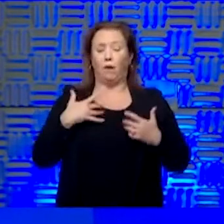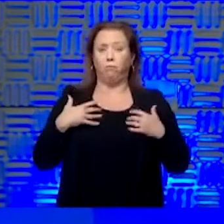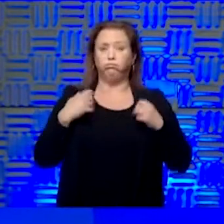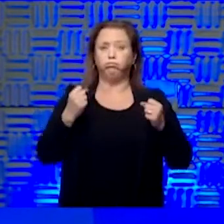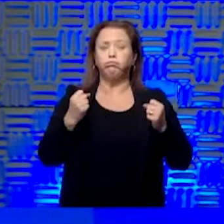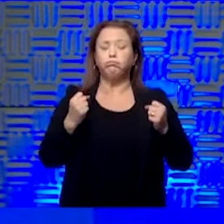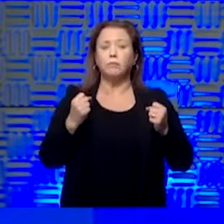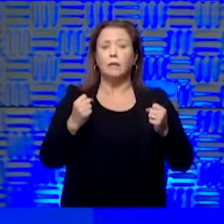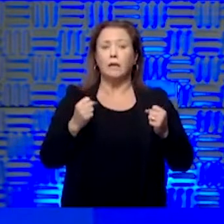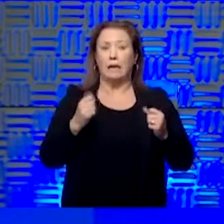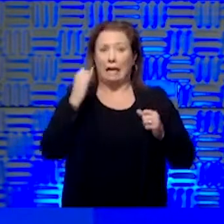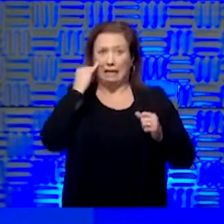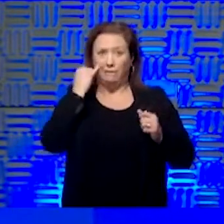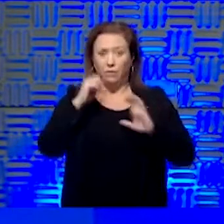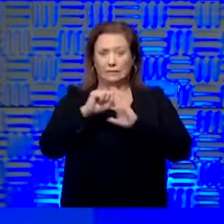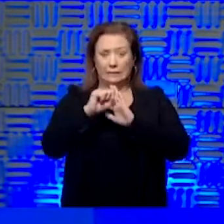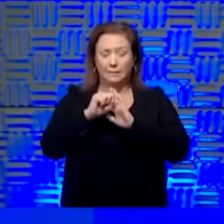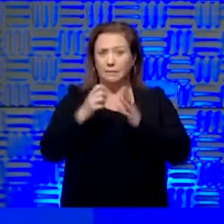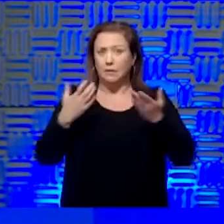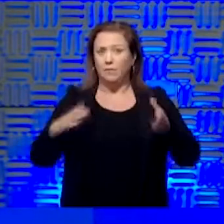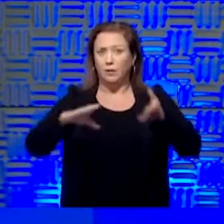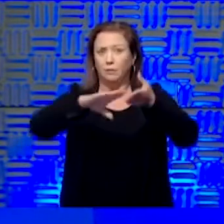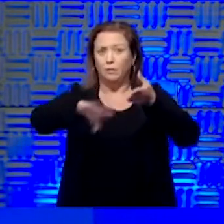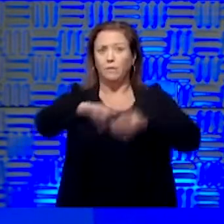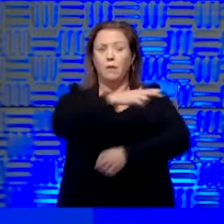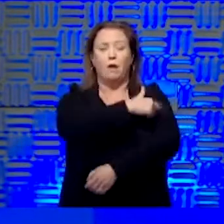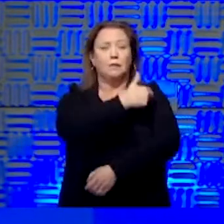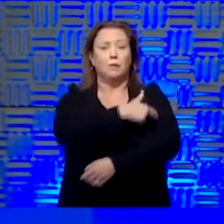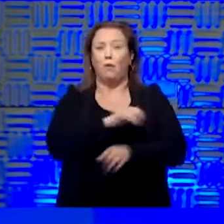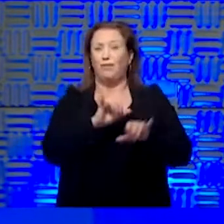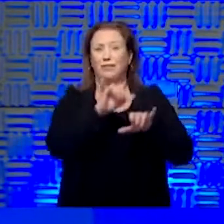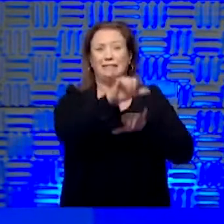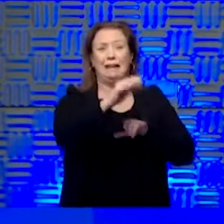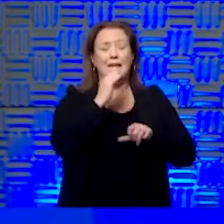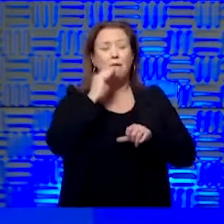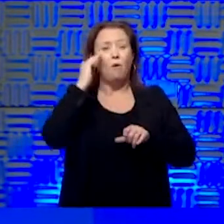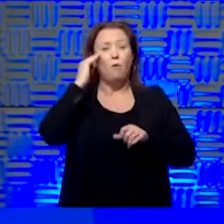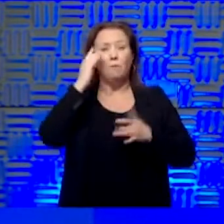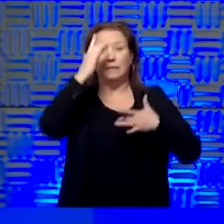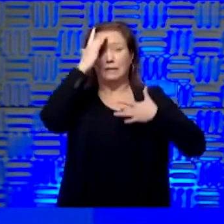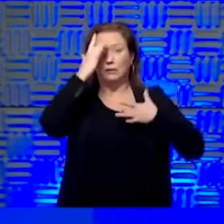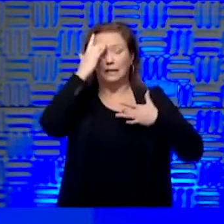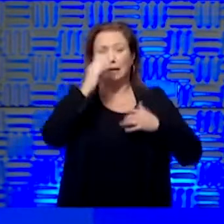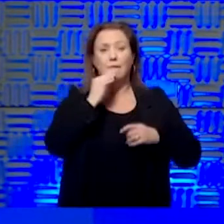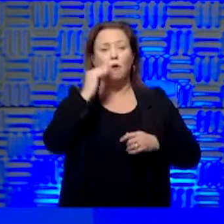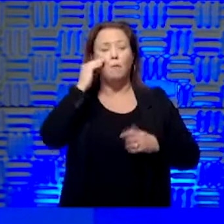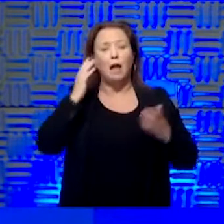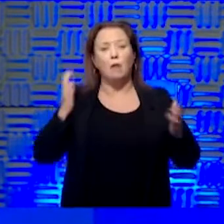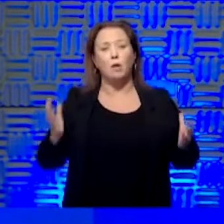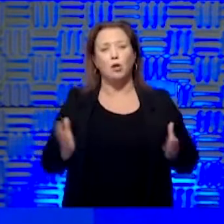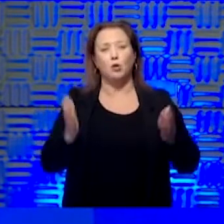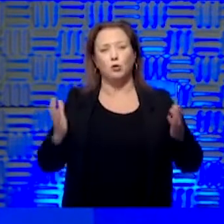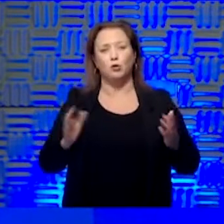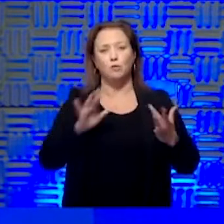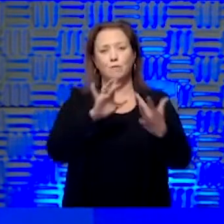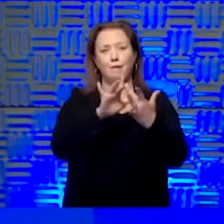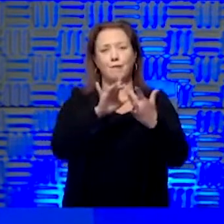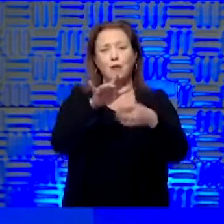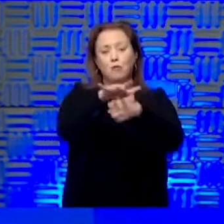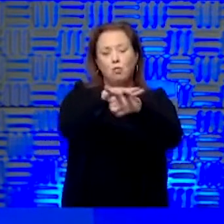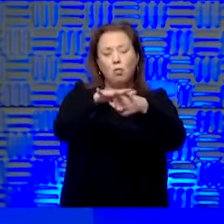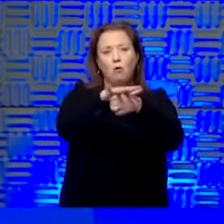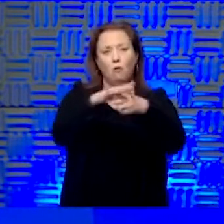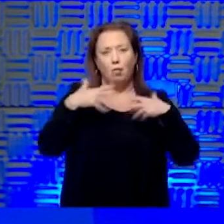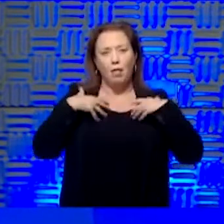you've had symptoms, and if you've gone home from the hospital, or if you've just stayed home with your illness, I would encourage you to contact your local health